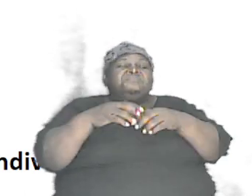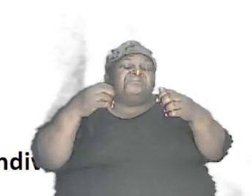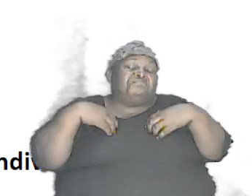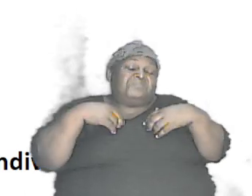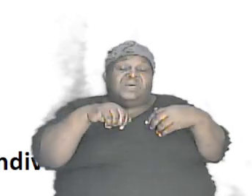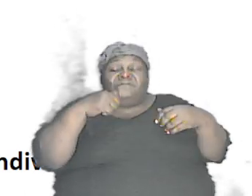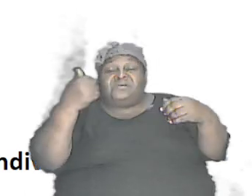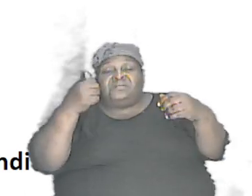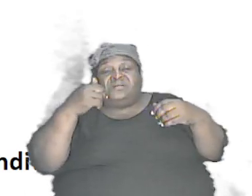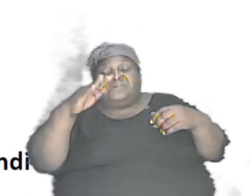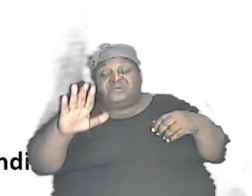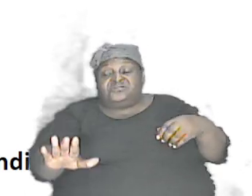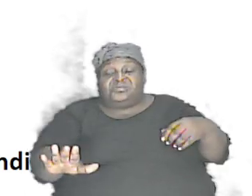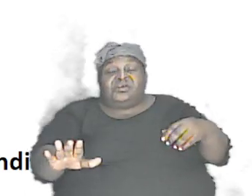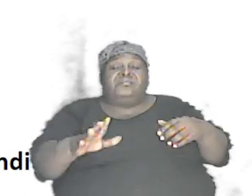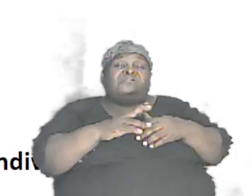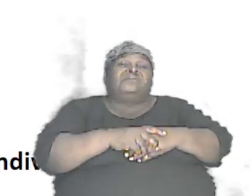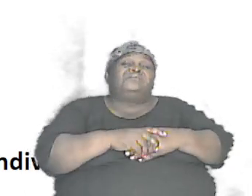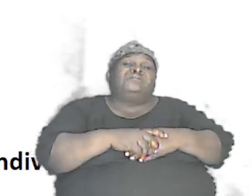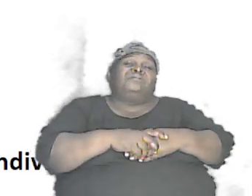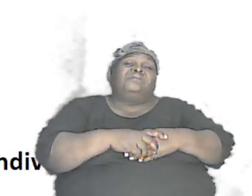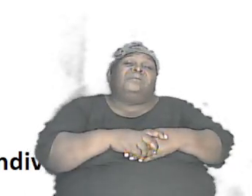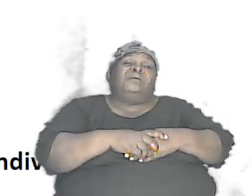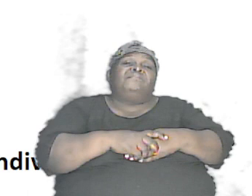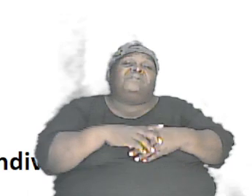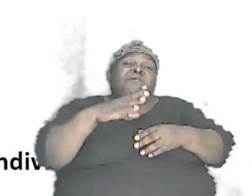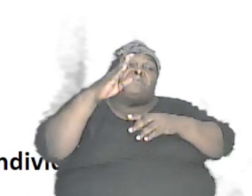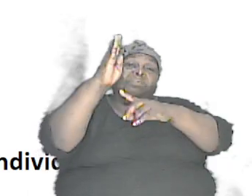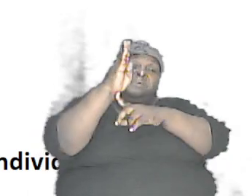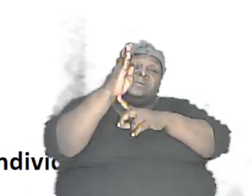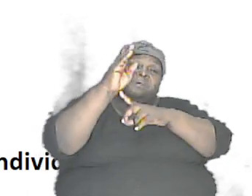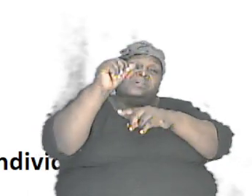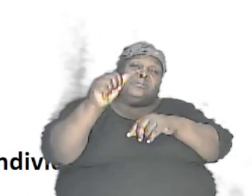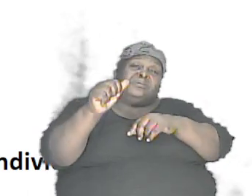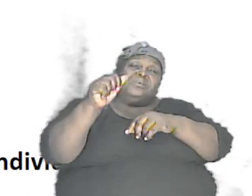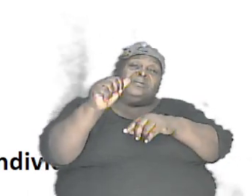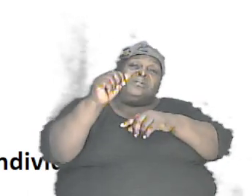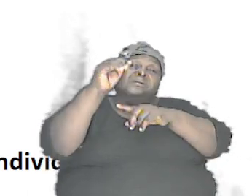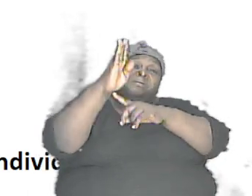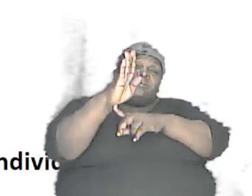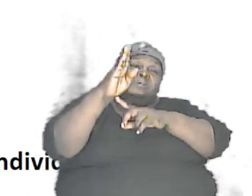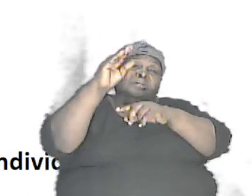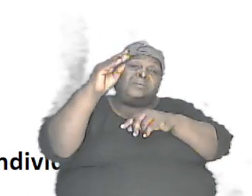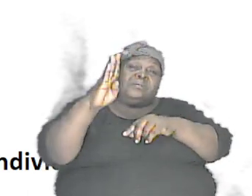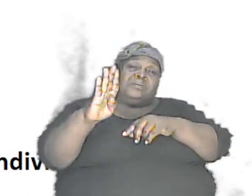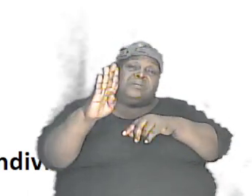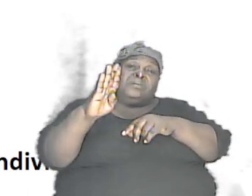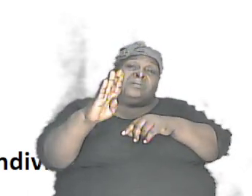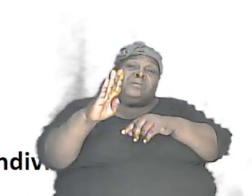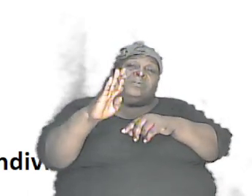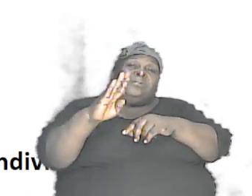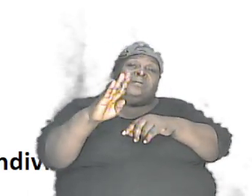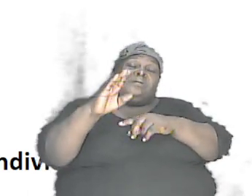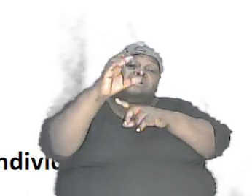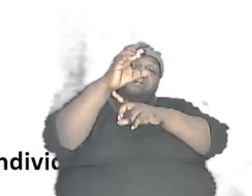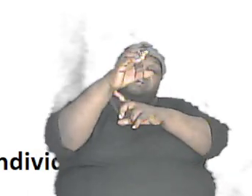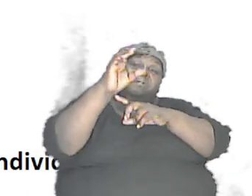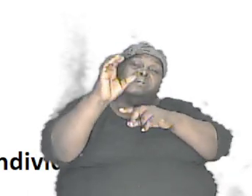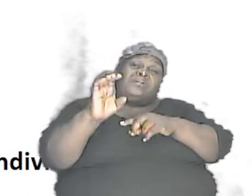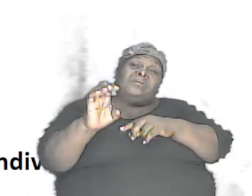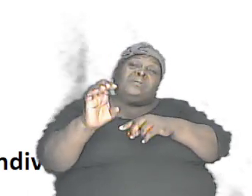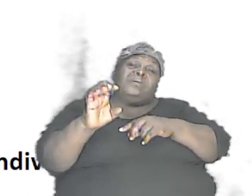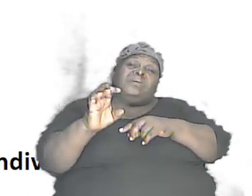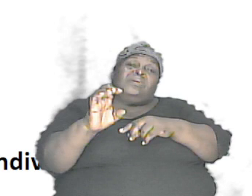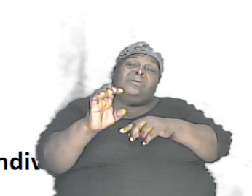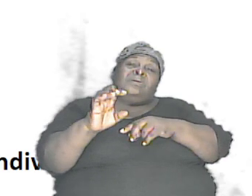and have a big A, little A. But the next one is a big B and a little B. And